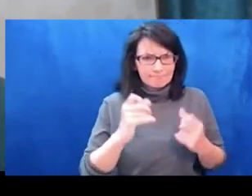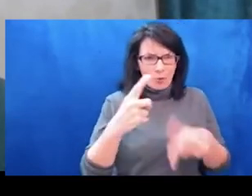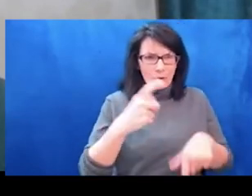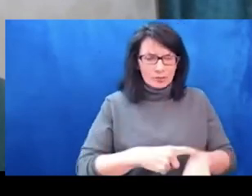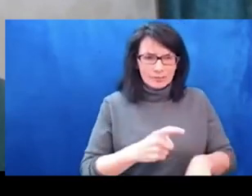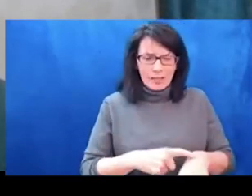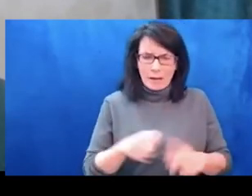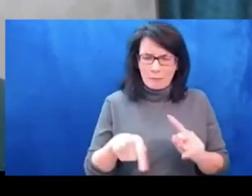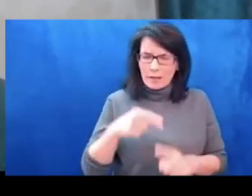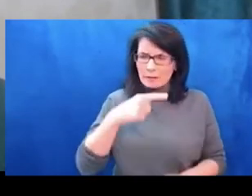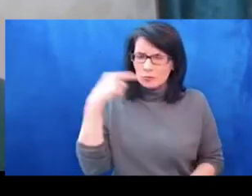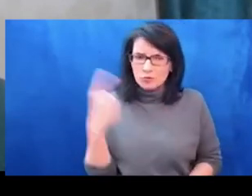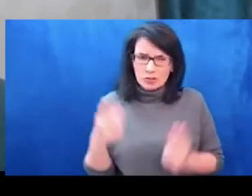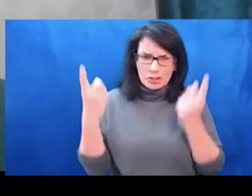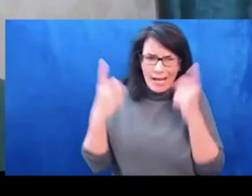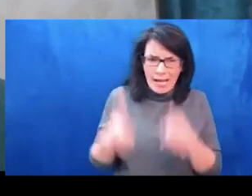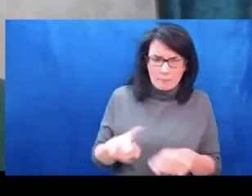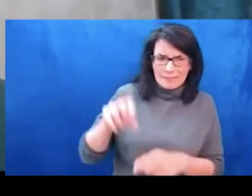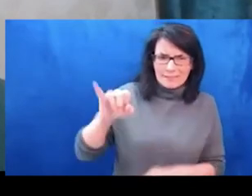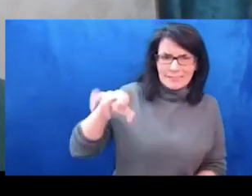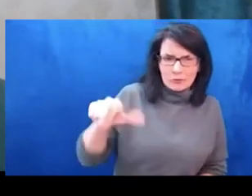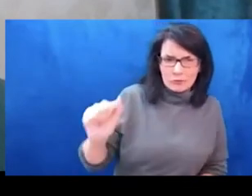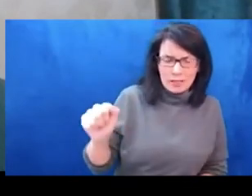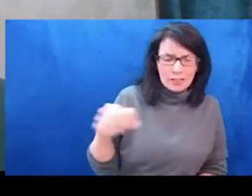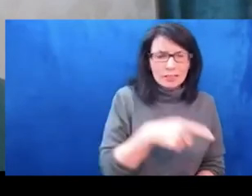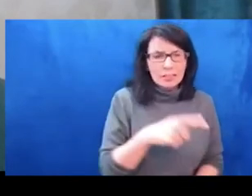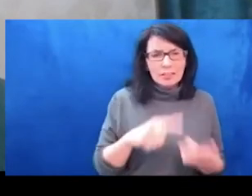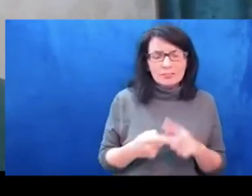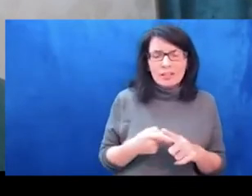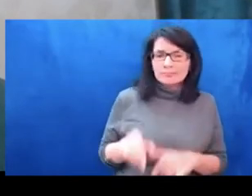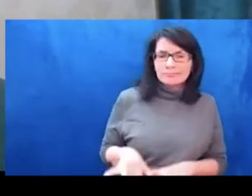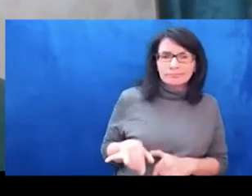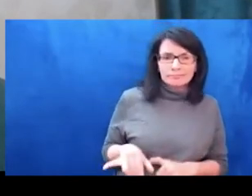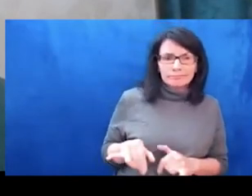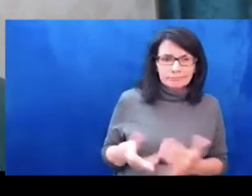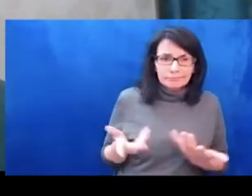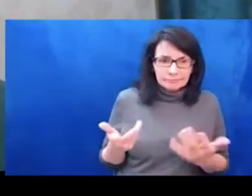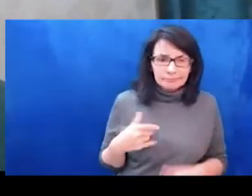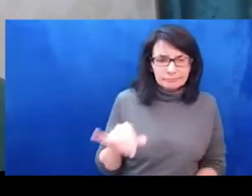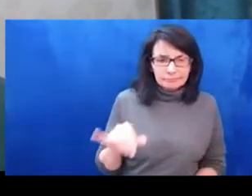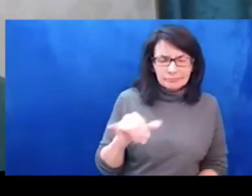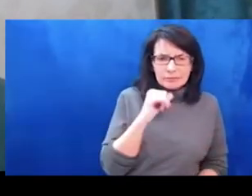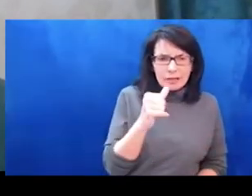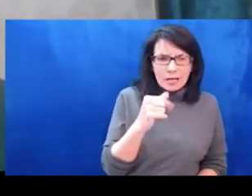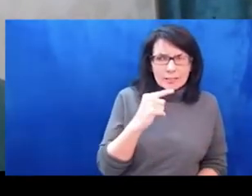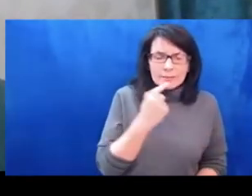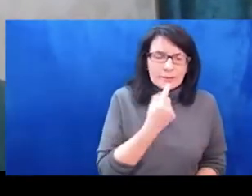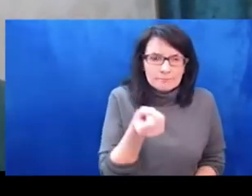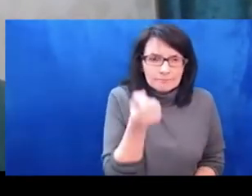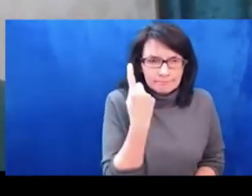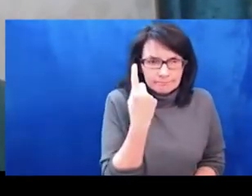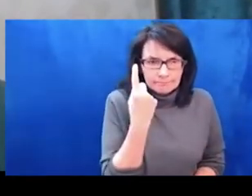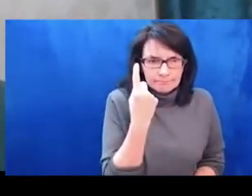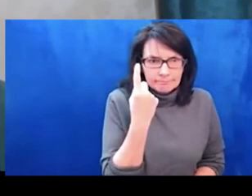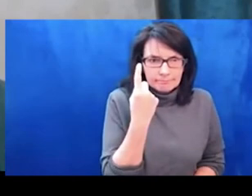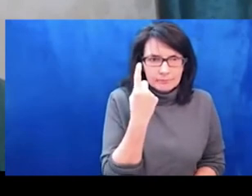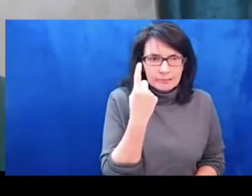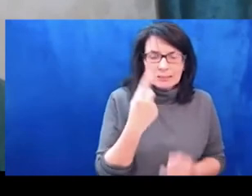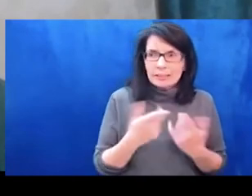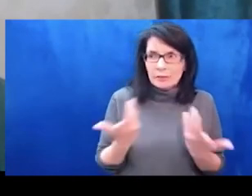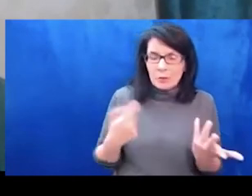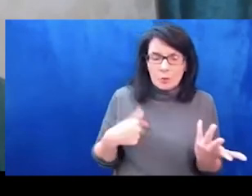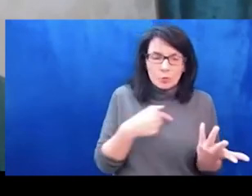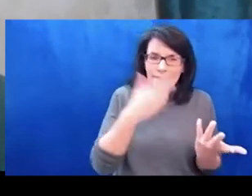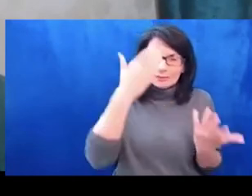US two years ago. She told me that the most painful thing for her now is when she speaks with some of her friends back in Moscow